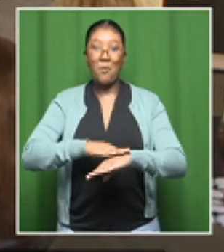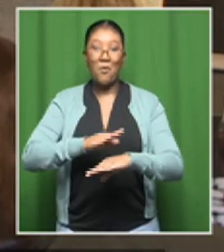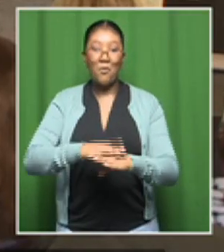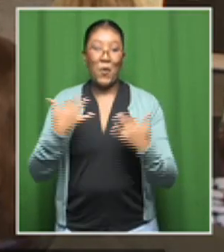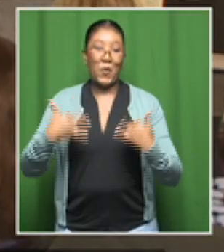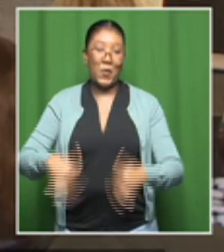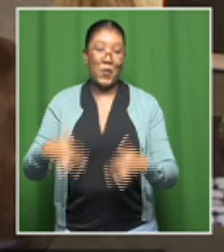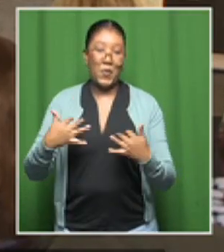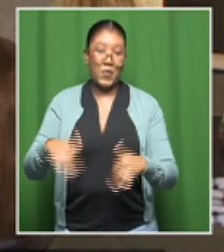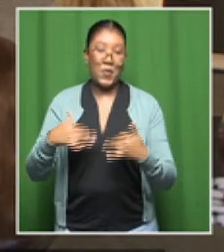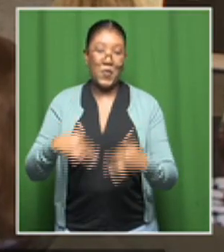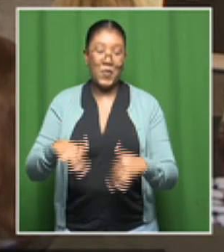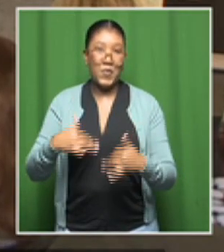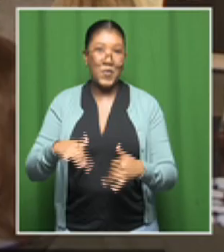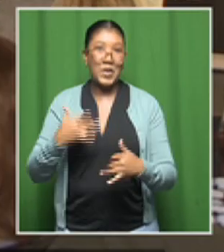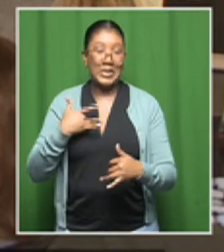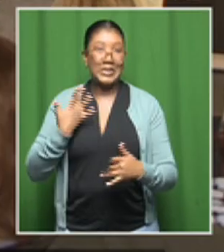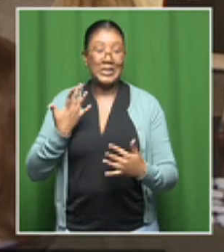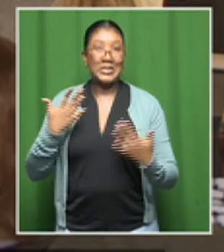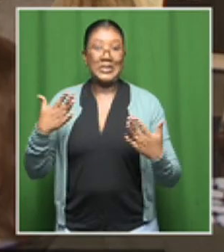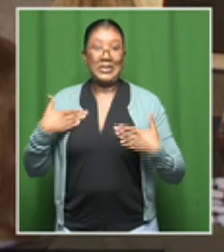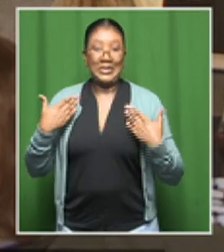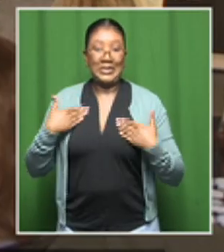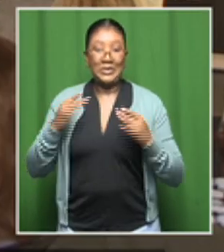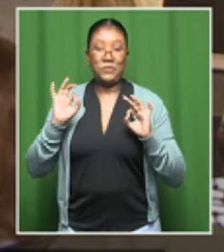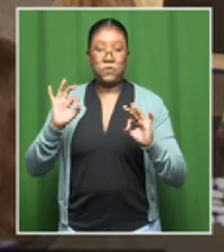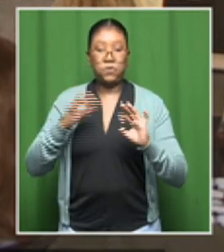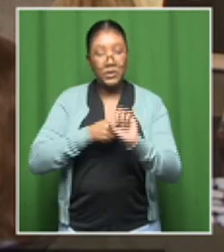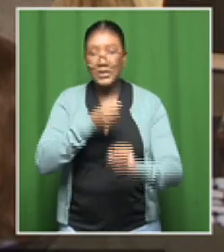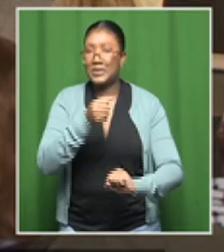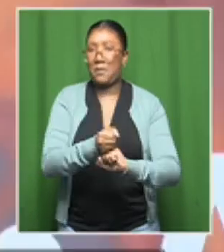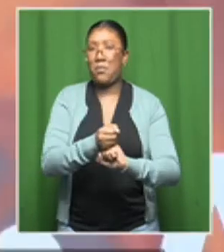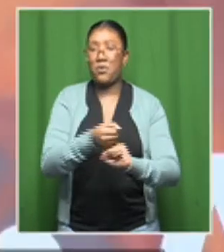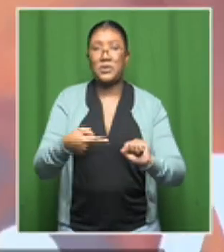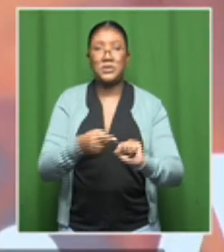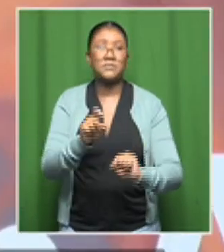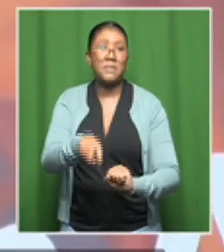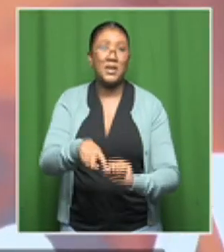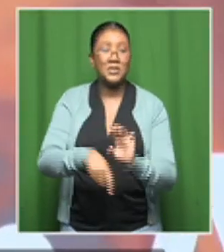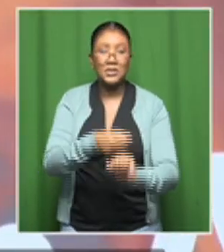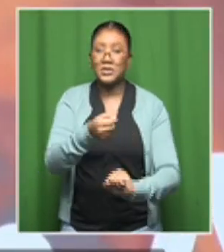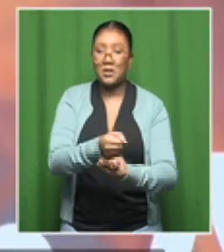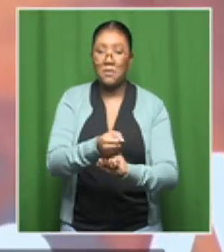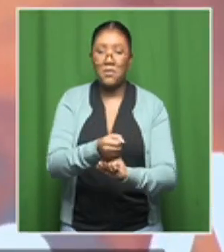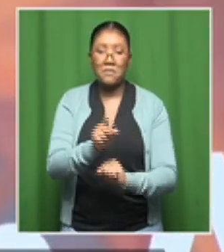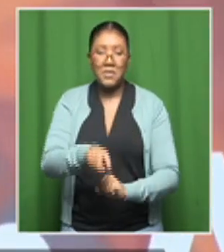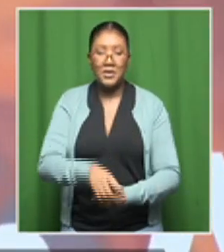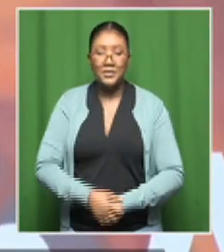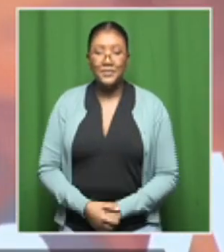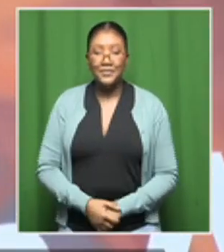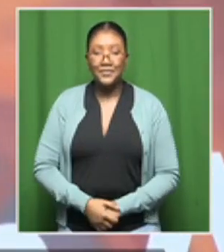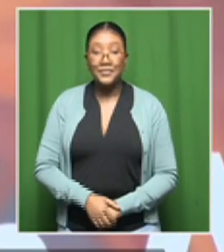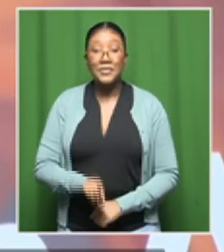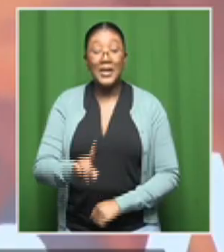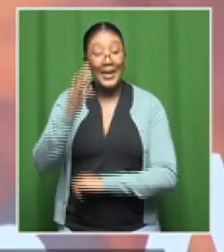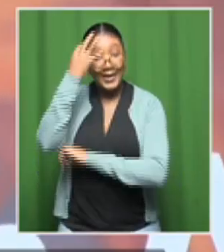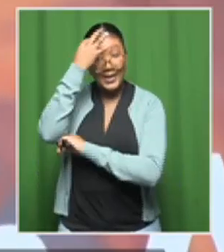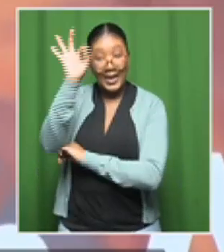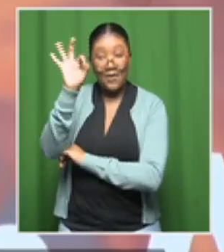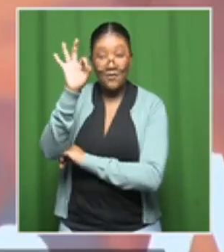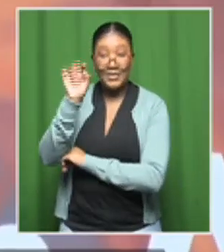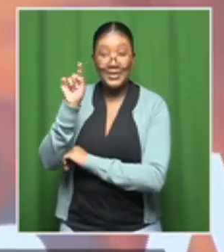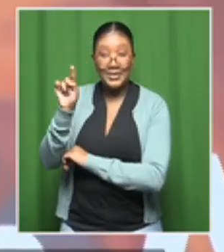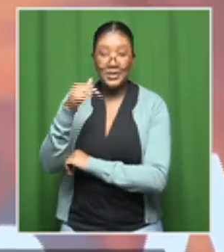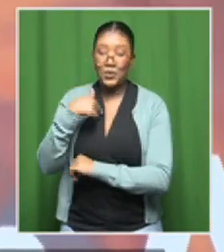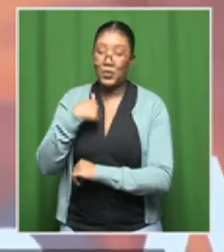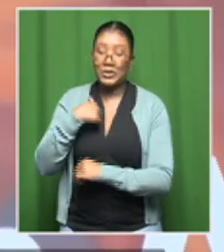heartwarming. And as you are saying, we need to give them support in all the way that we can do. And as government, we're trying